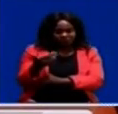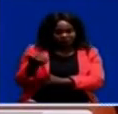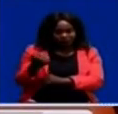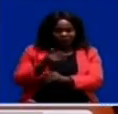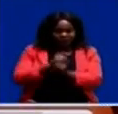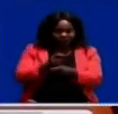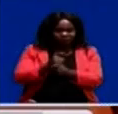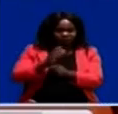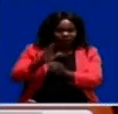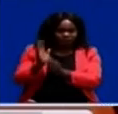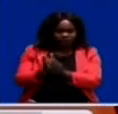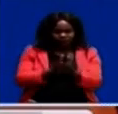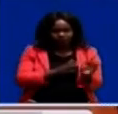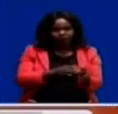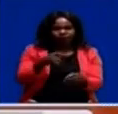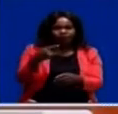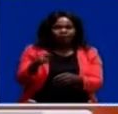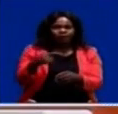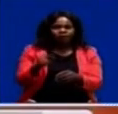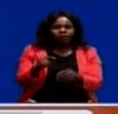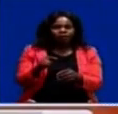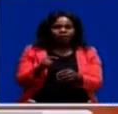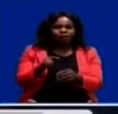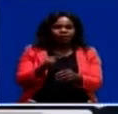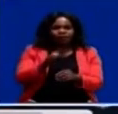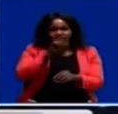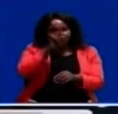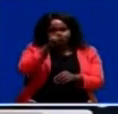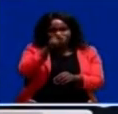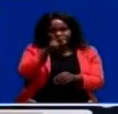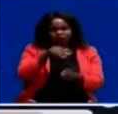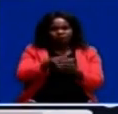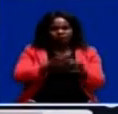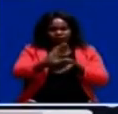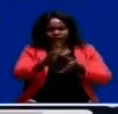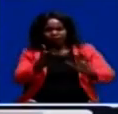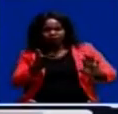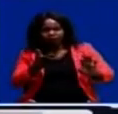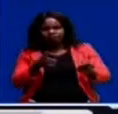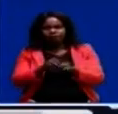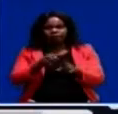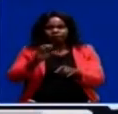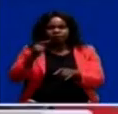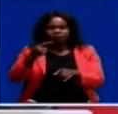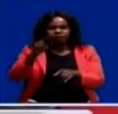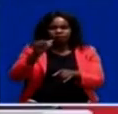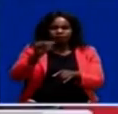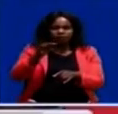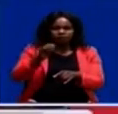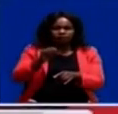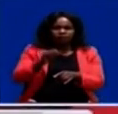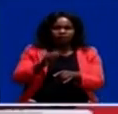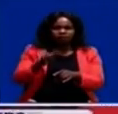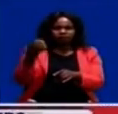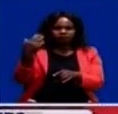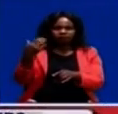consistence were Green Eagles volleyballer Abraham Tembo and karateka Grace Chingangu, who is the daughter of former heavyweight